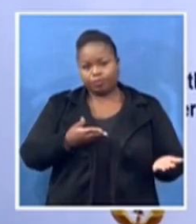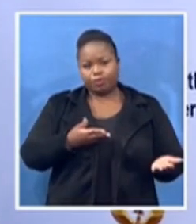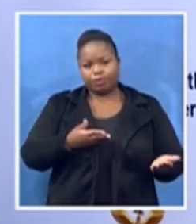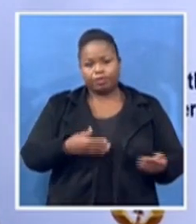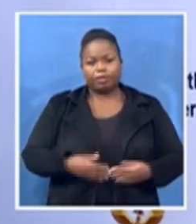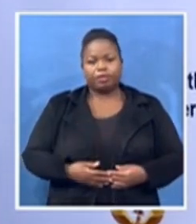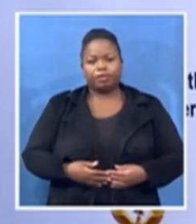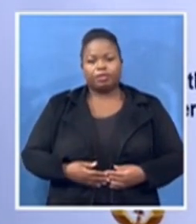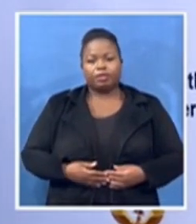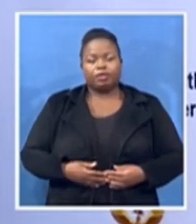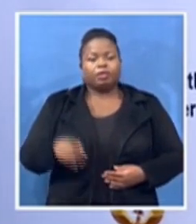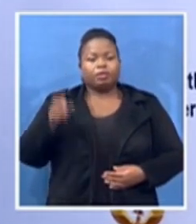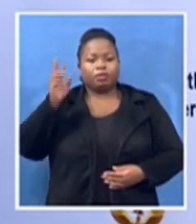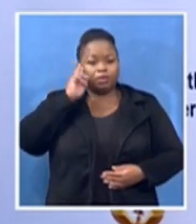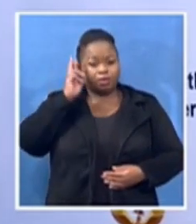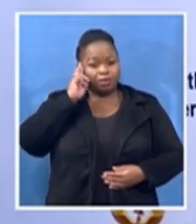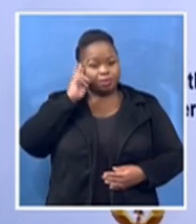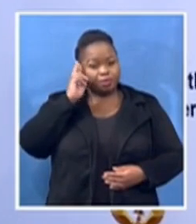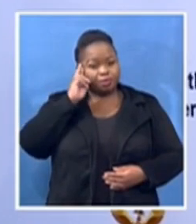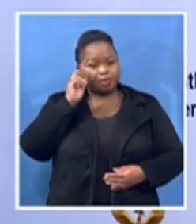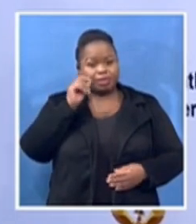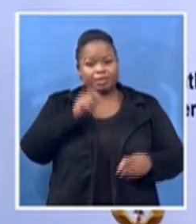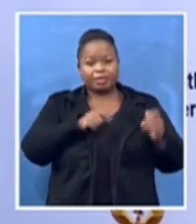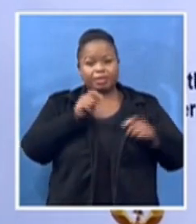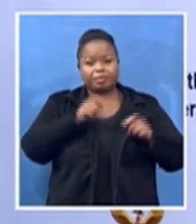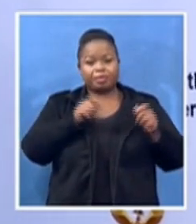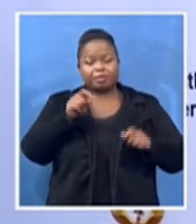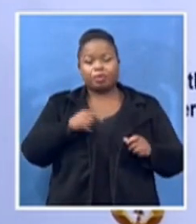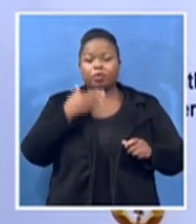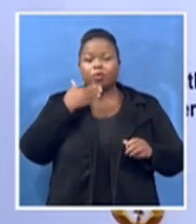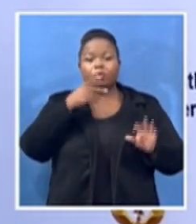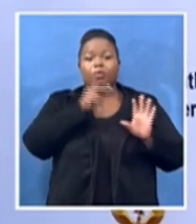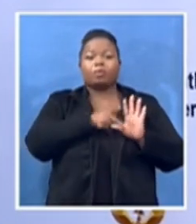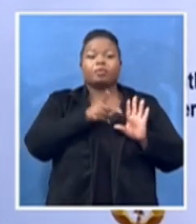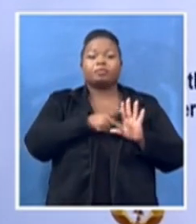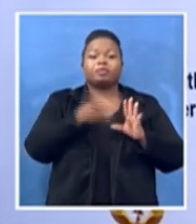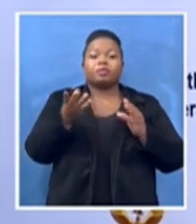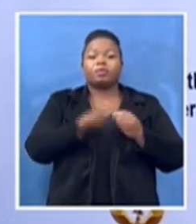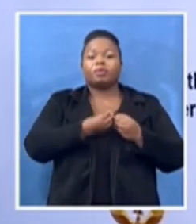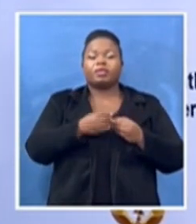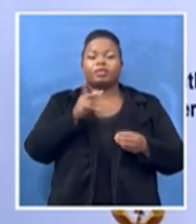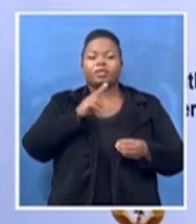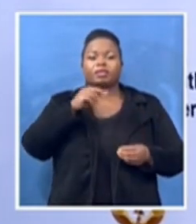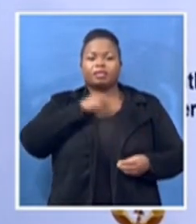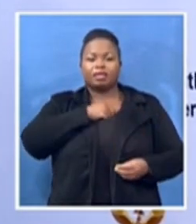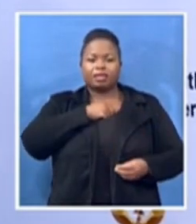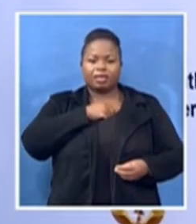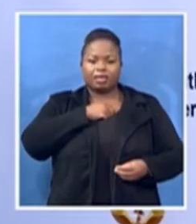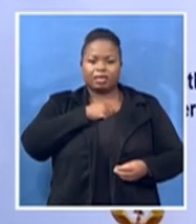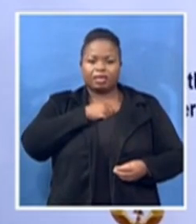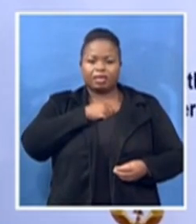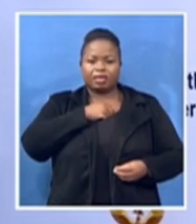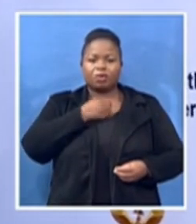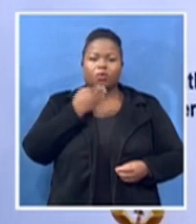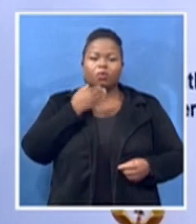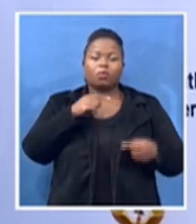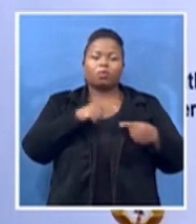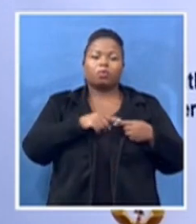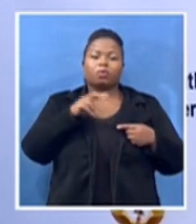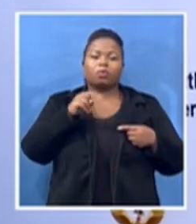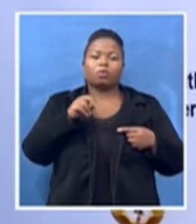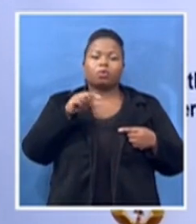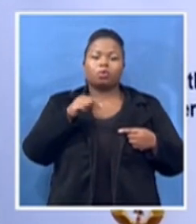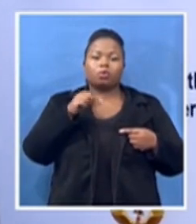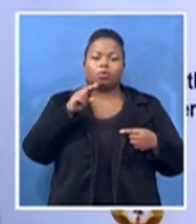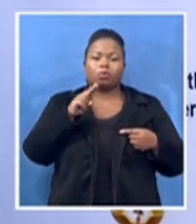that participated with him in guazuno natal as teaching gubani and as well as and all other